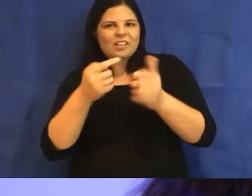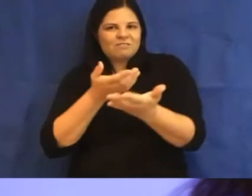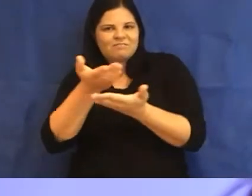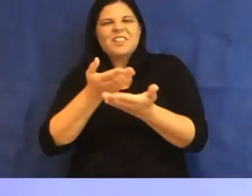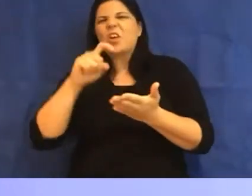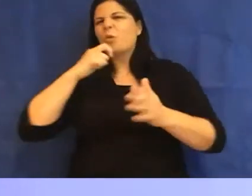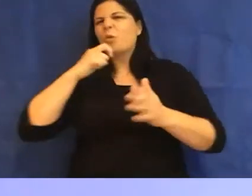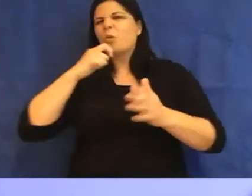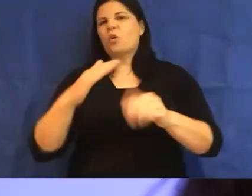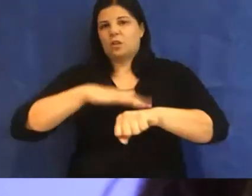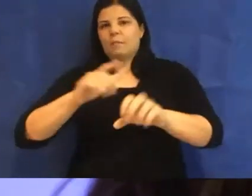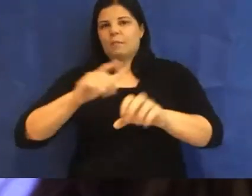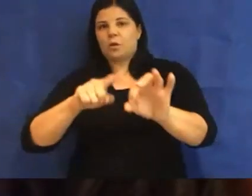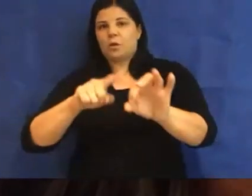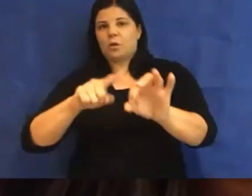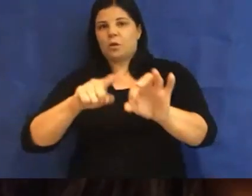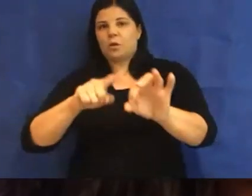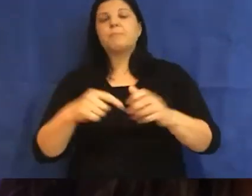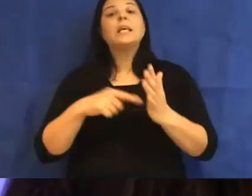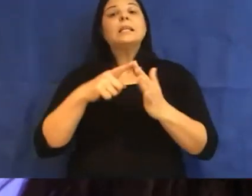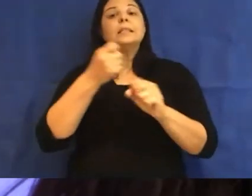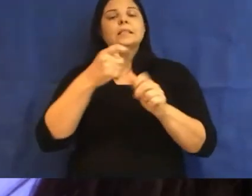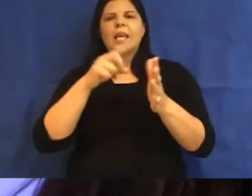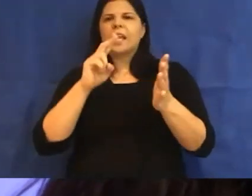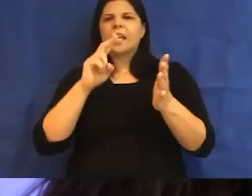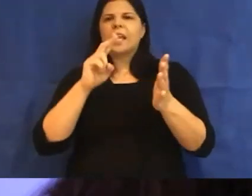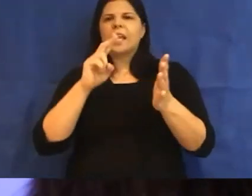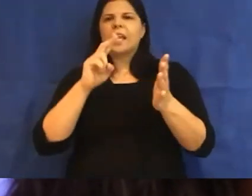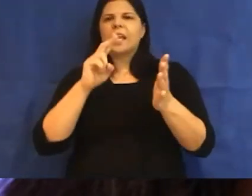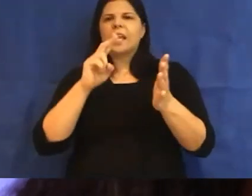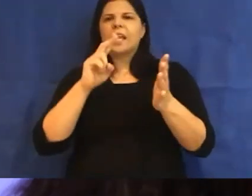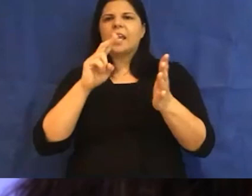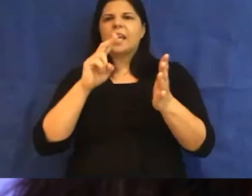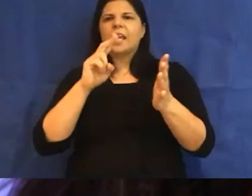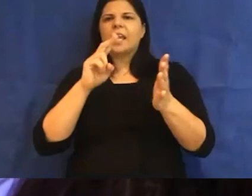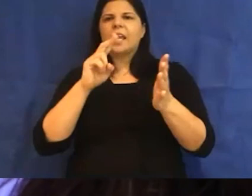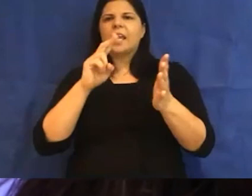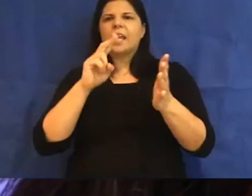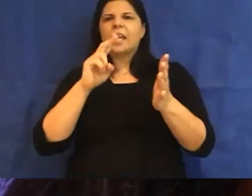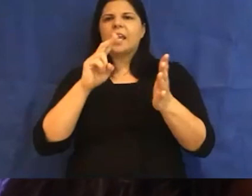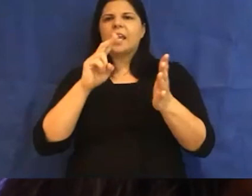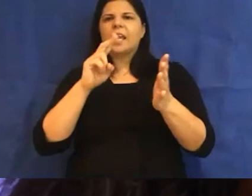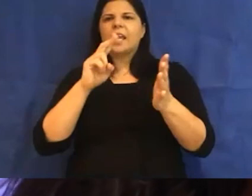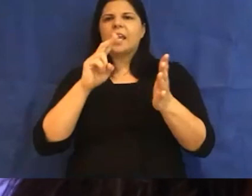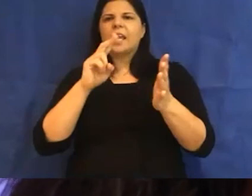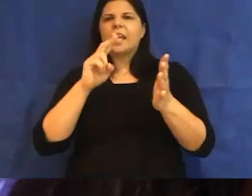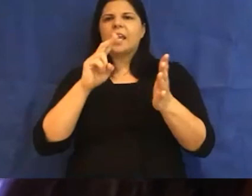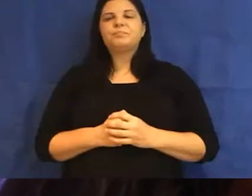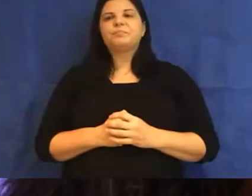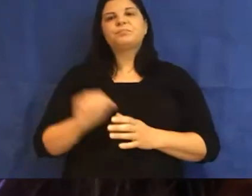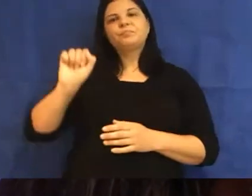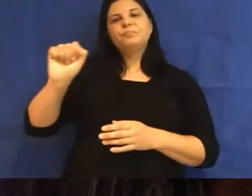Okay. So Tegan Crowley is a multidisciplinary artist known for her work in film and television, writing,